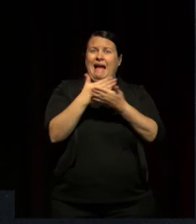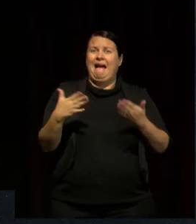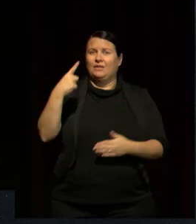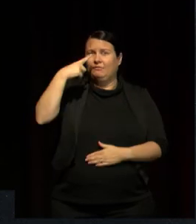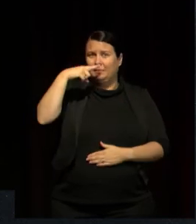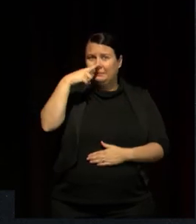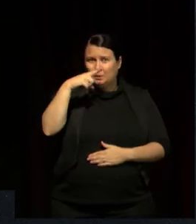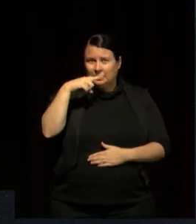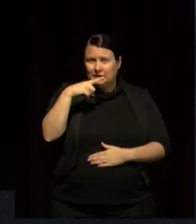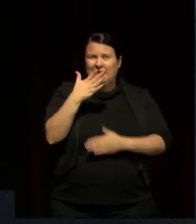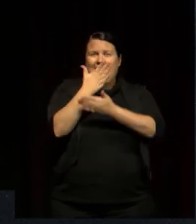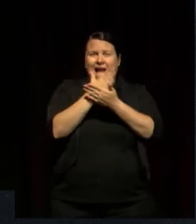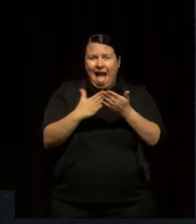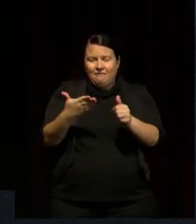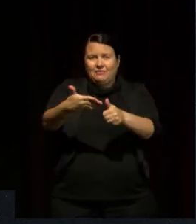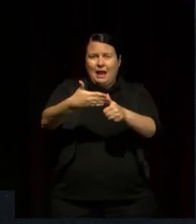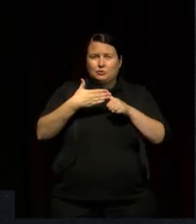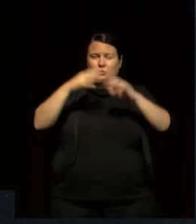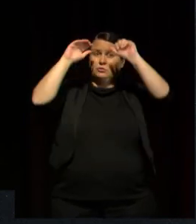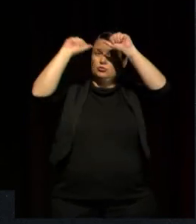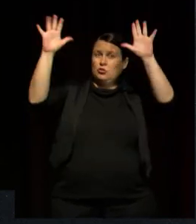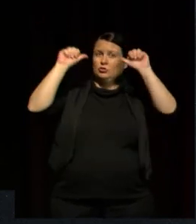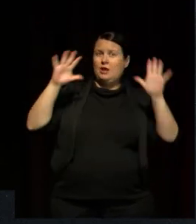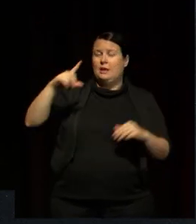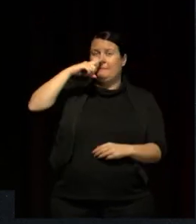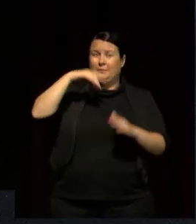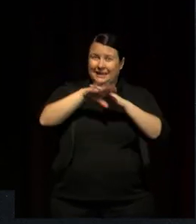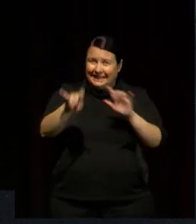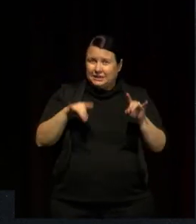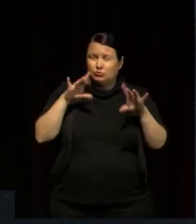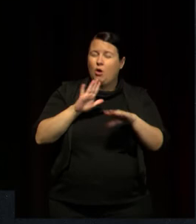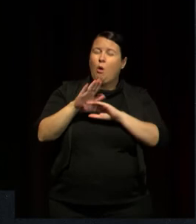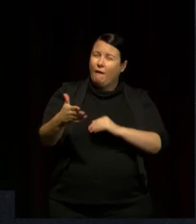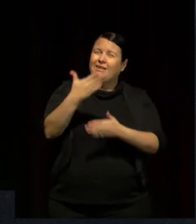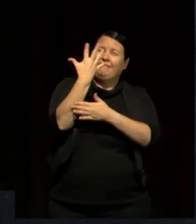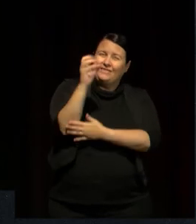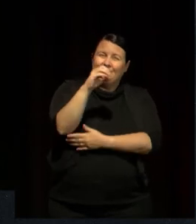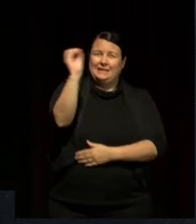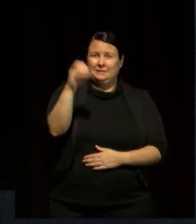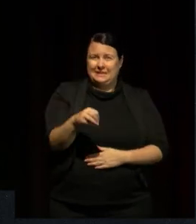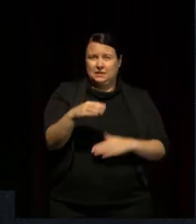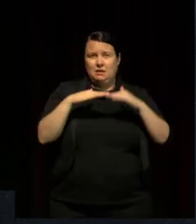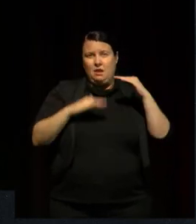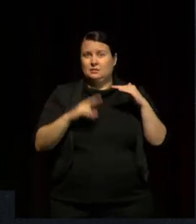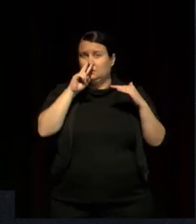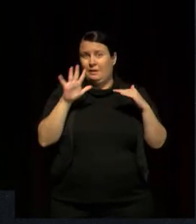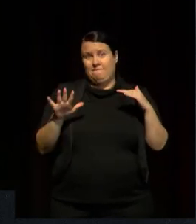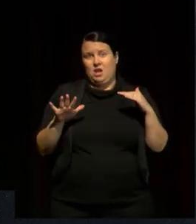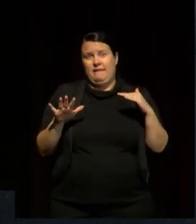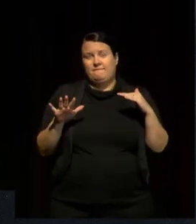than half of Aboriginal and Torres Strait Islander people in Australia, at that time, were under the age of 25.